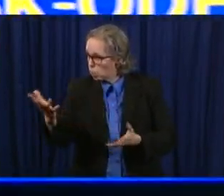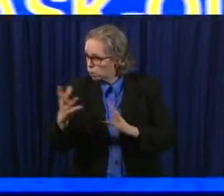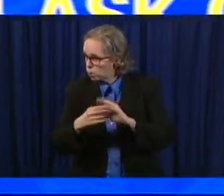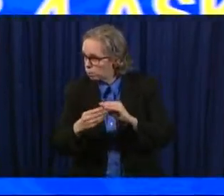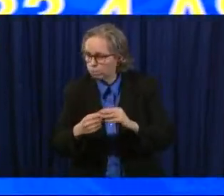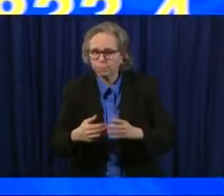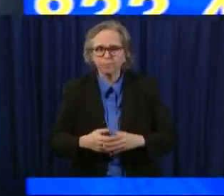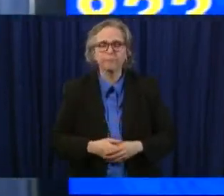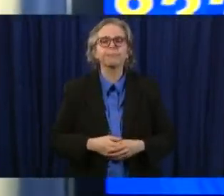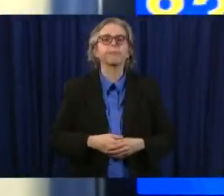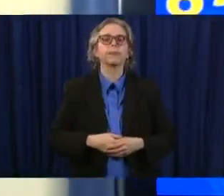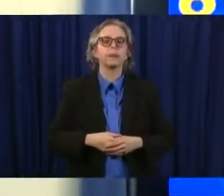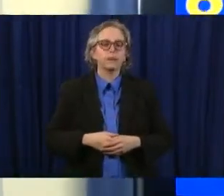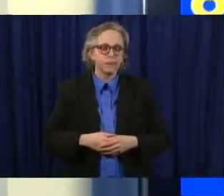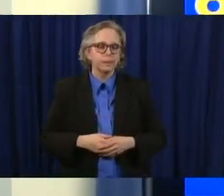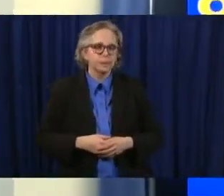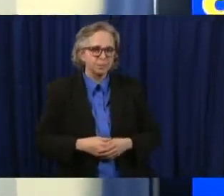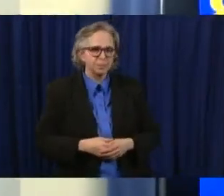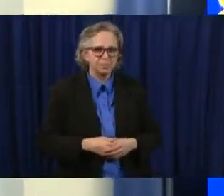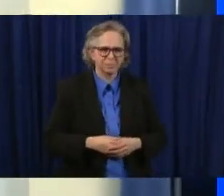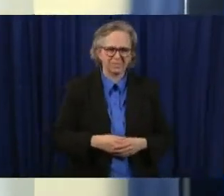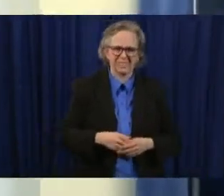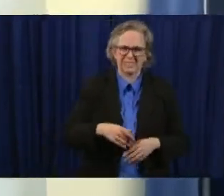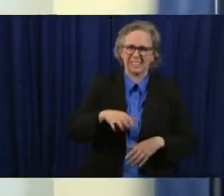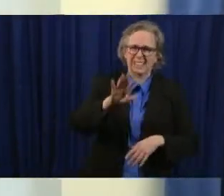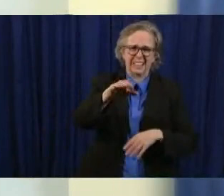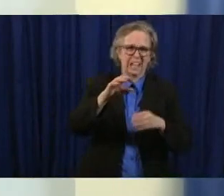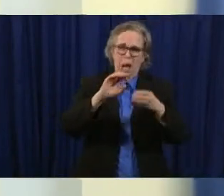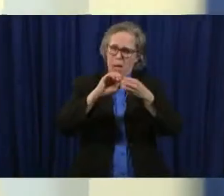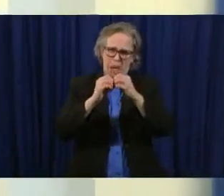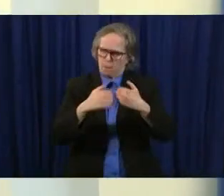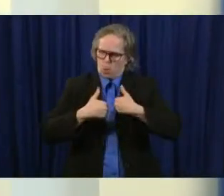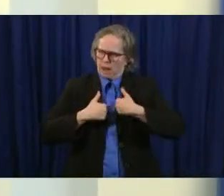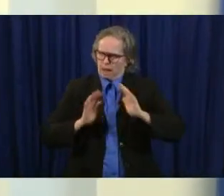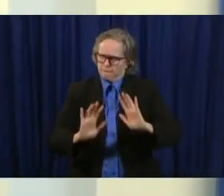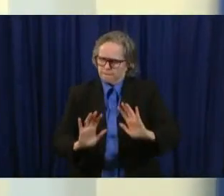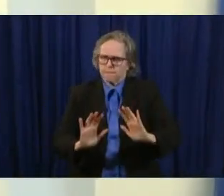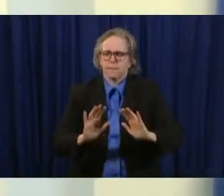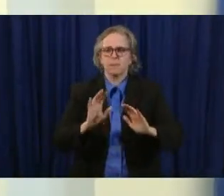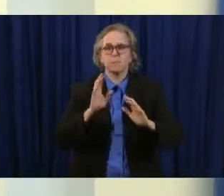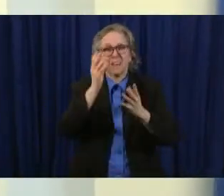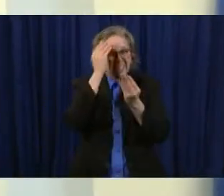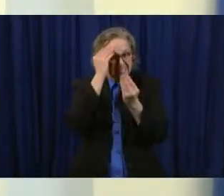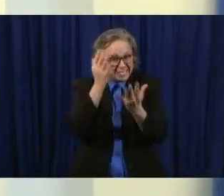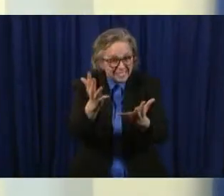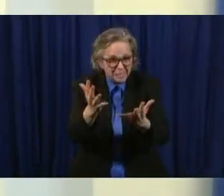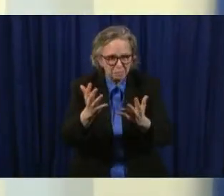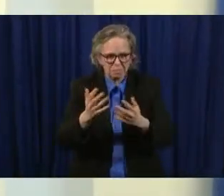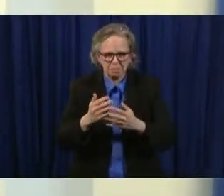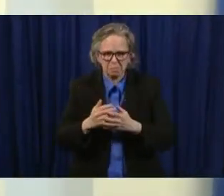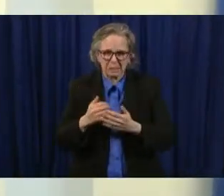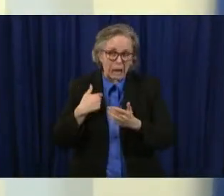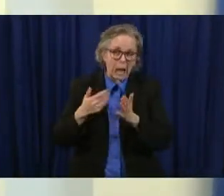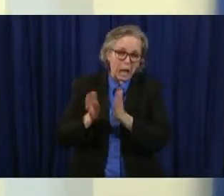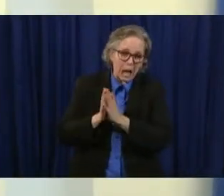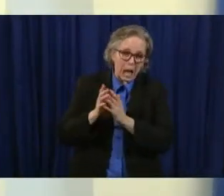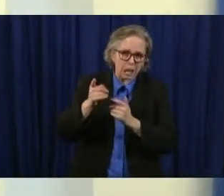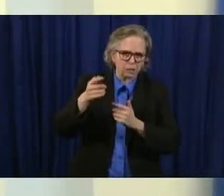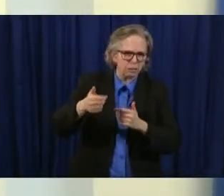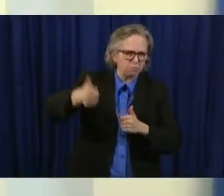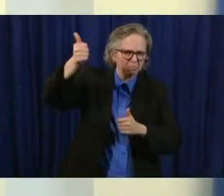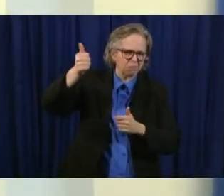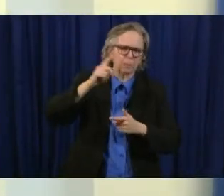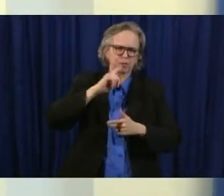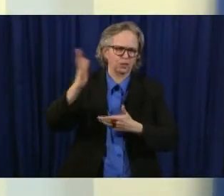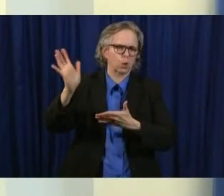i i don't have any of the numbers with me um but we can certainly um get that or from the director um and i